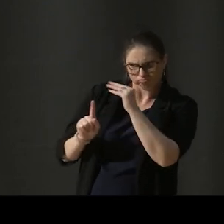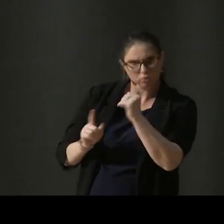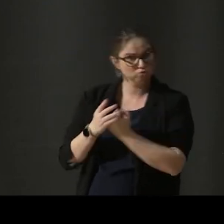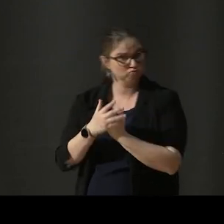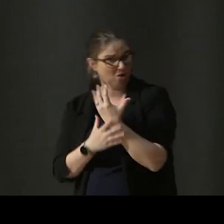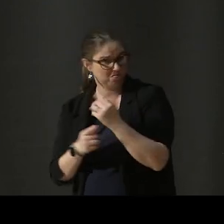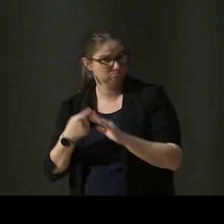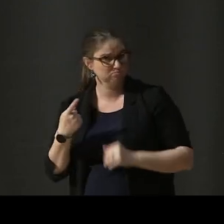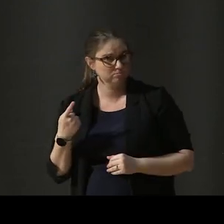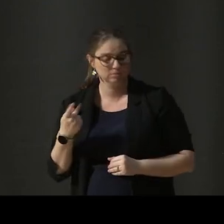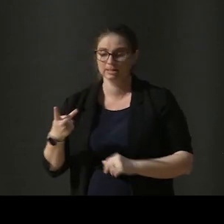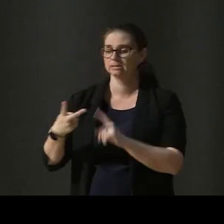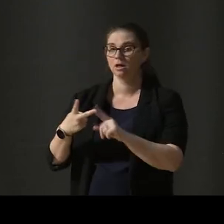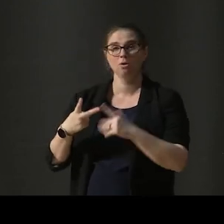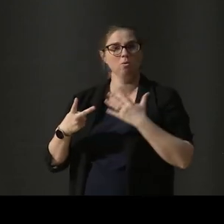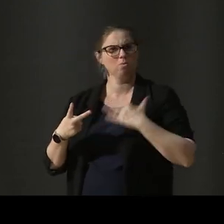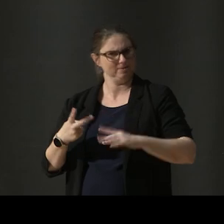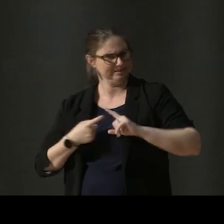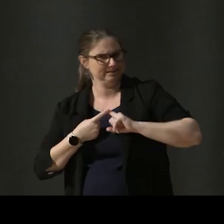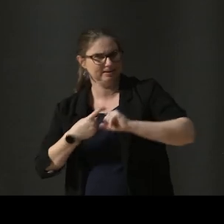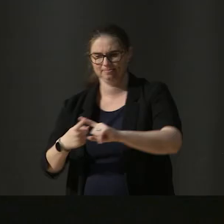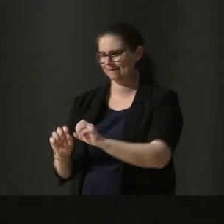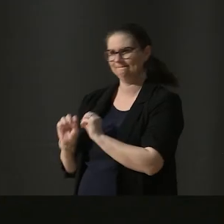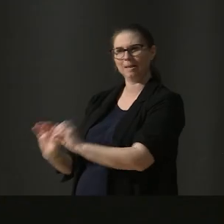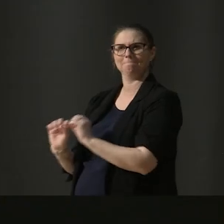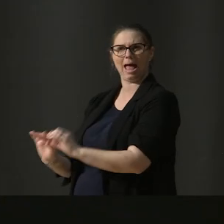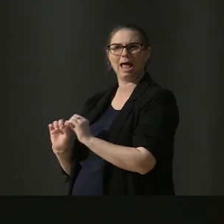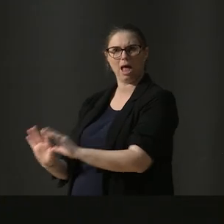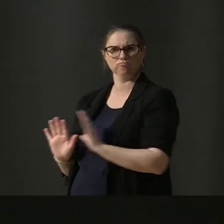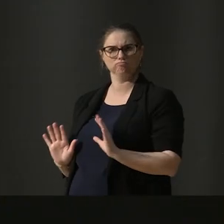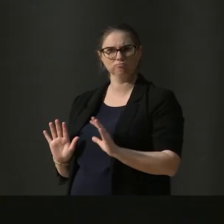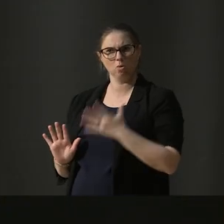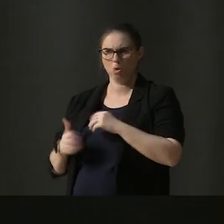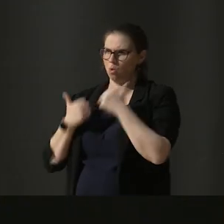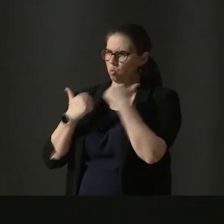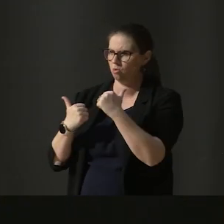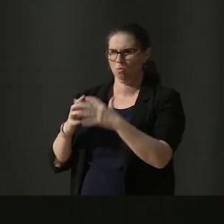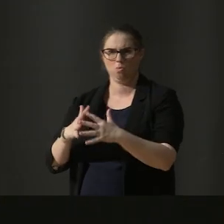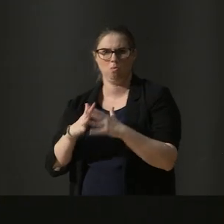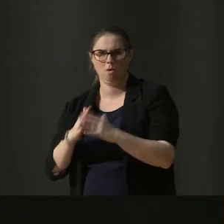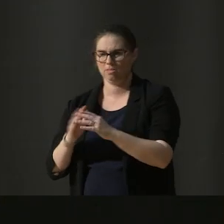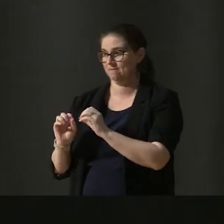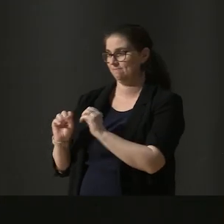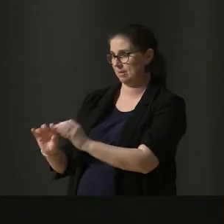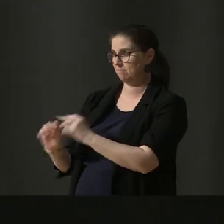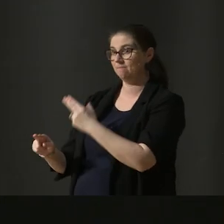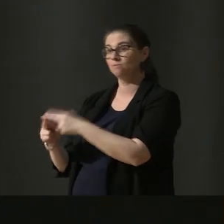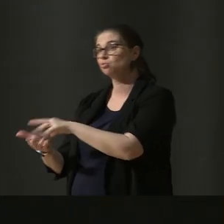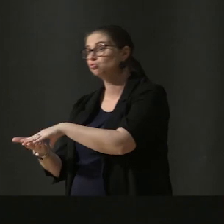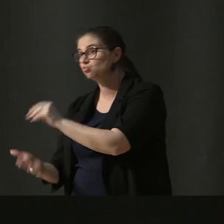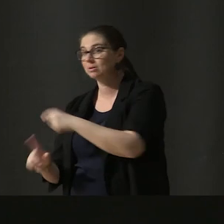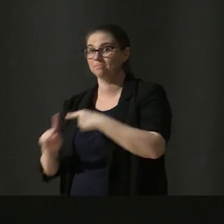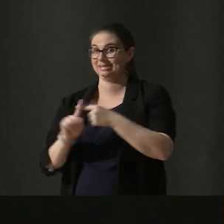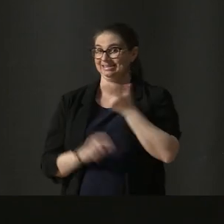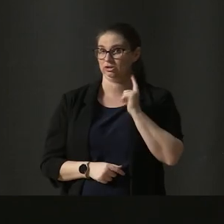Secondly, we want to continue providing feedback, qualitative and honest feedback for the teachers and students because we want to